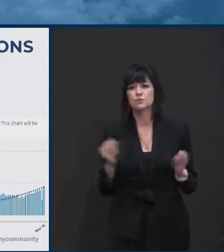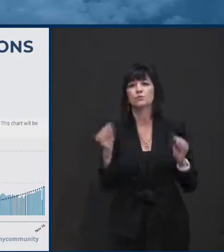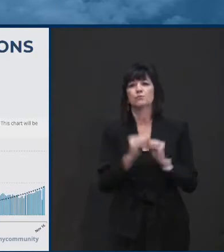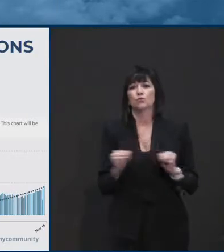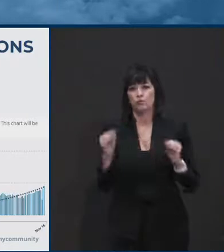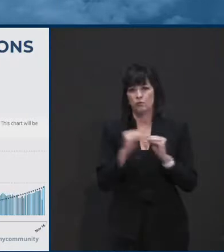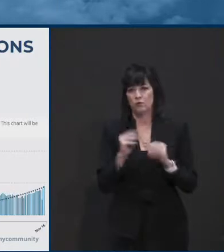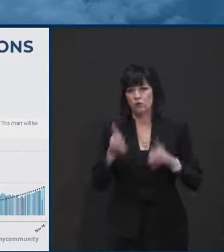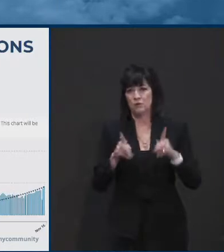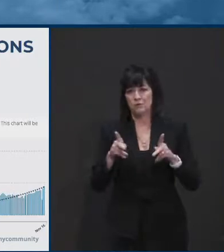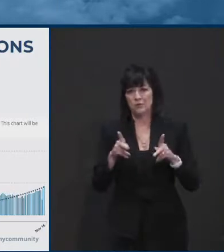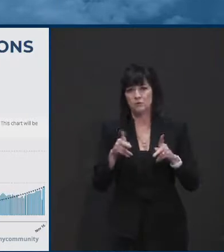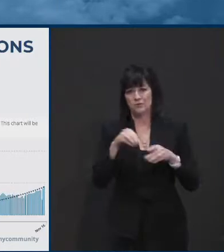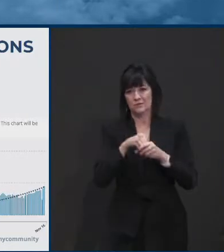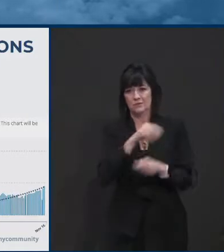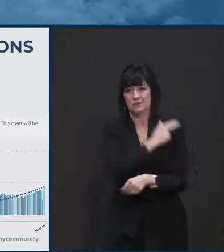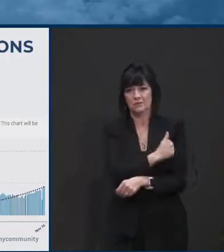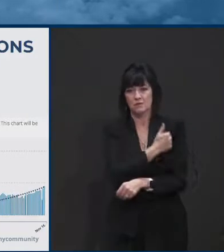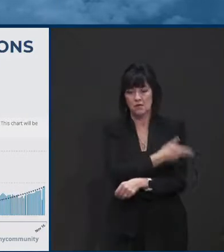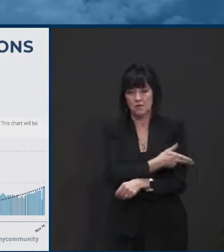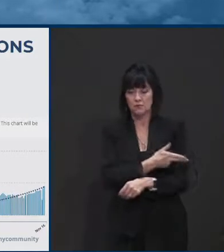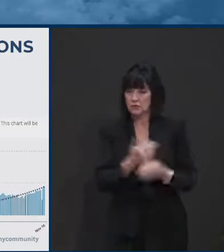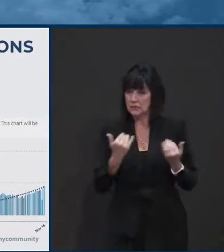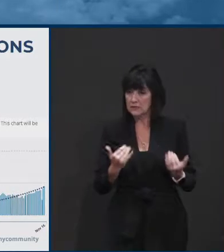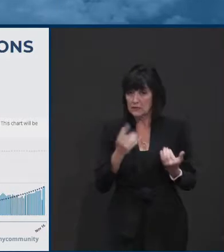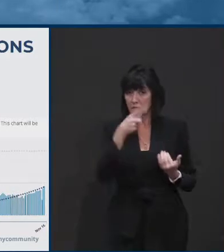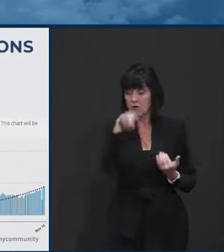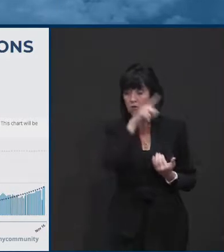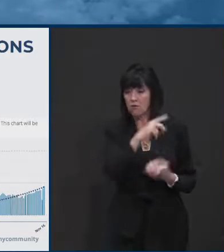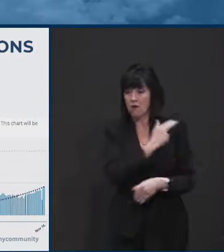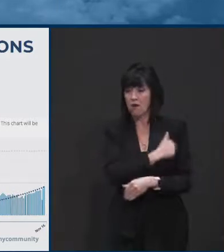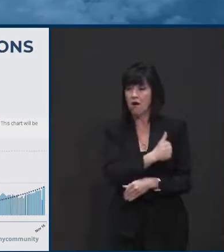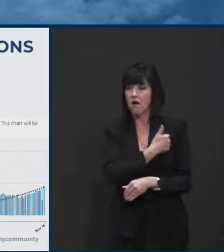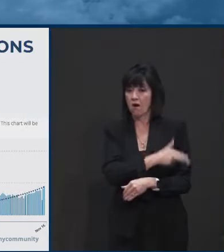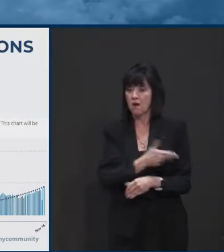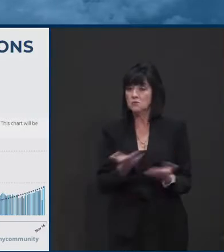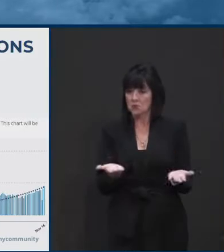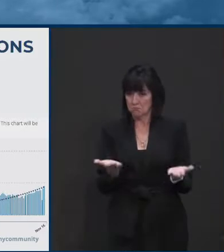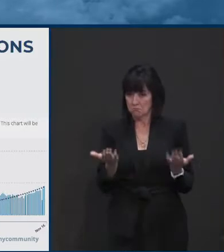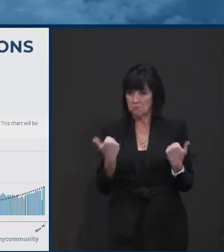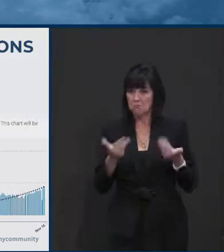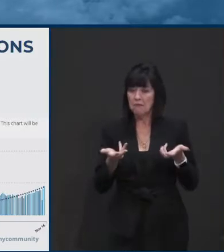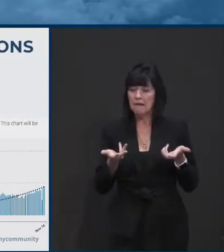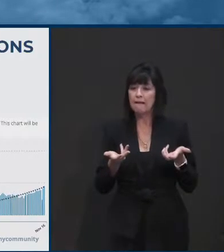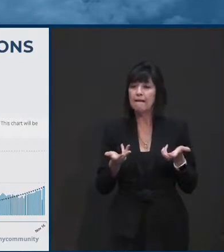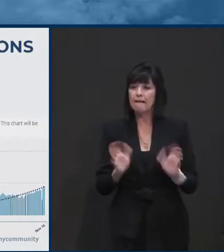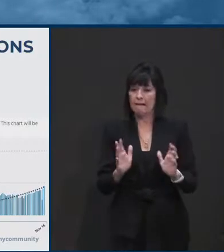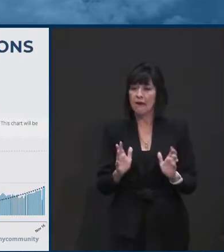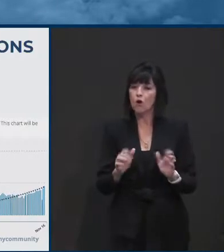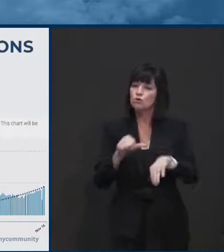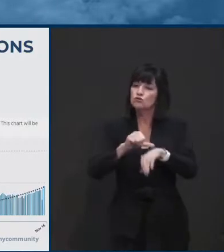And hospitals now are doing elective surgeries. Back in the spring, when we hit that peak,